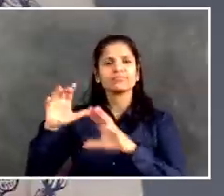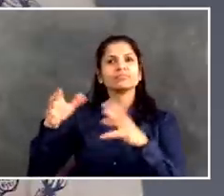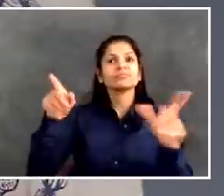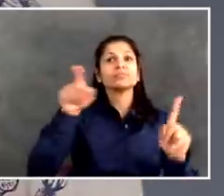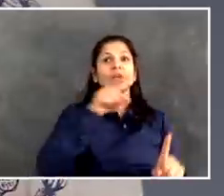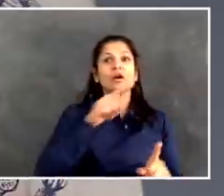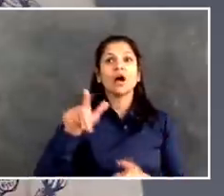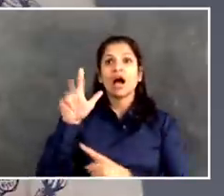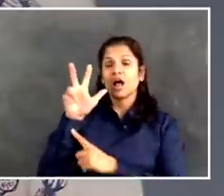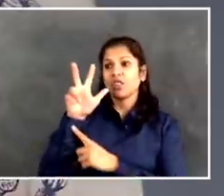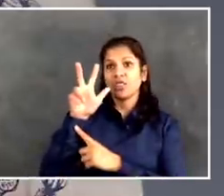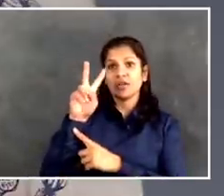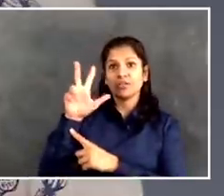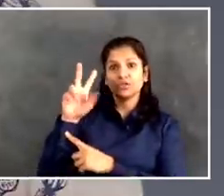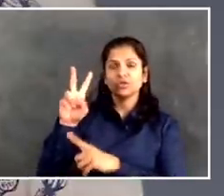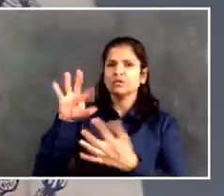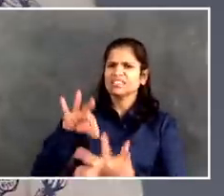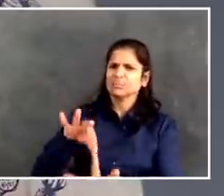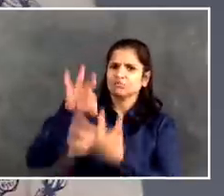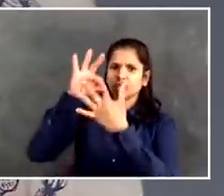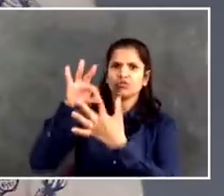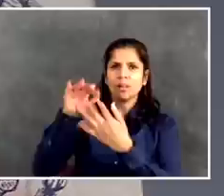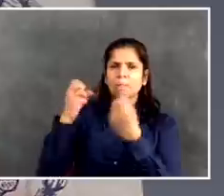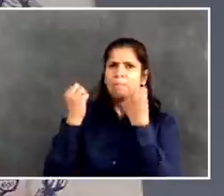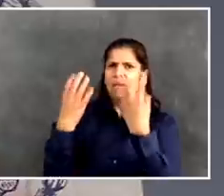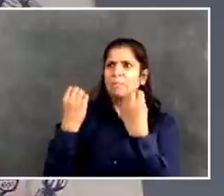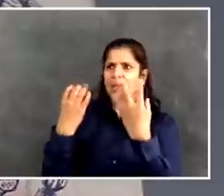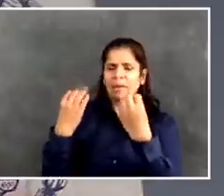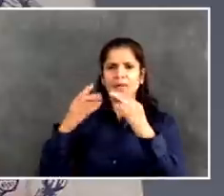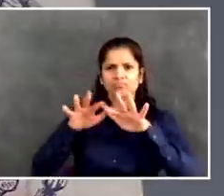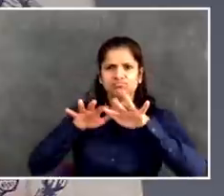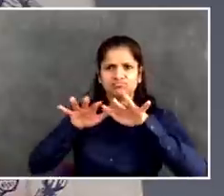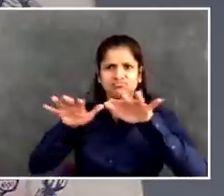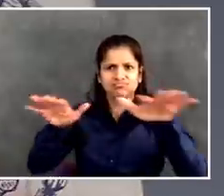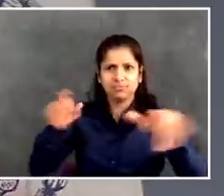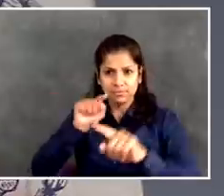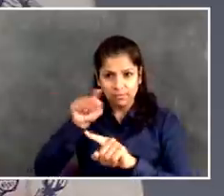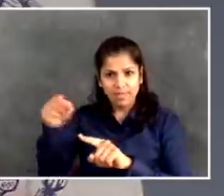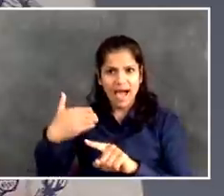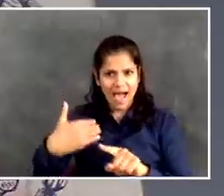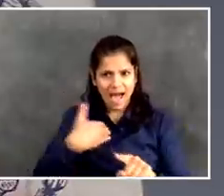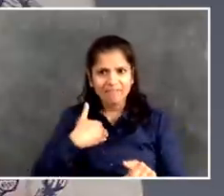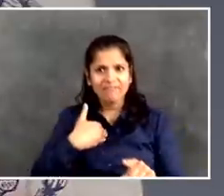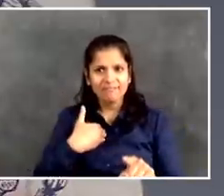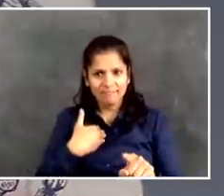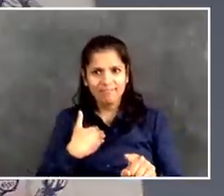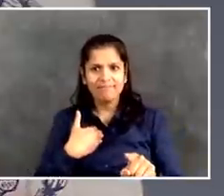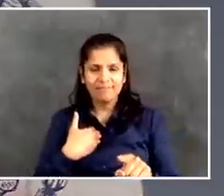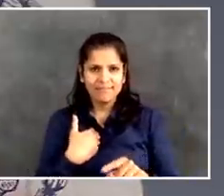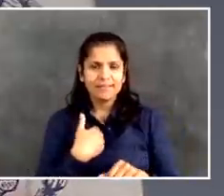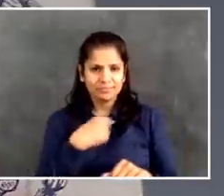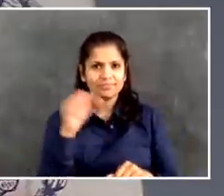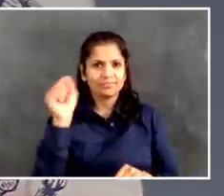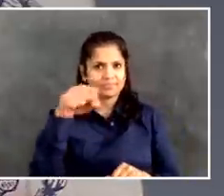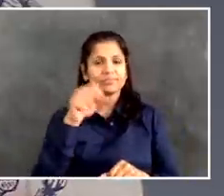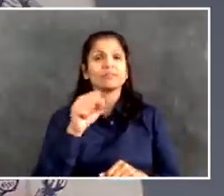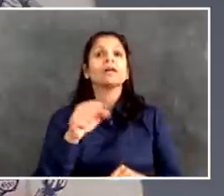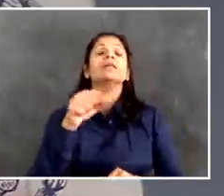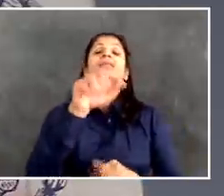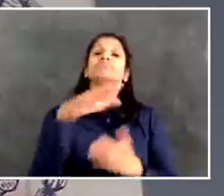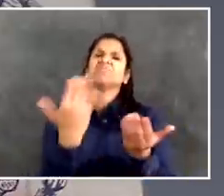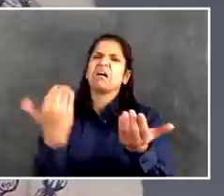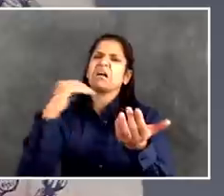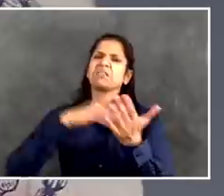meal, they have something that does qualify as a halal meal. At the 32 locations, there'll be ample additional quantity.